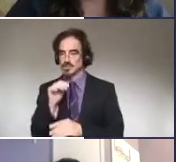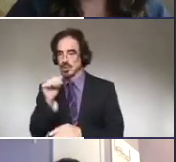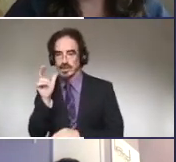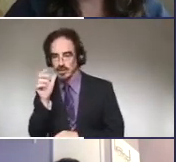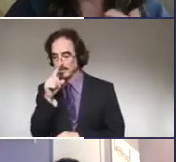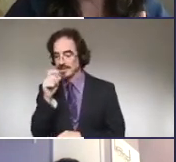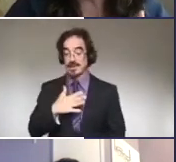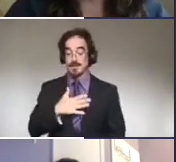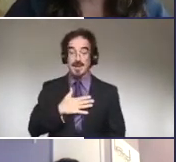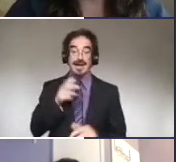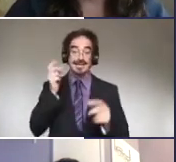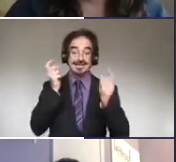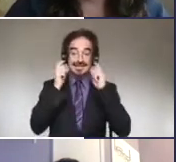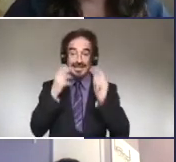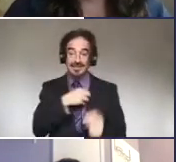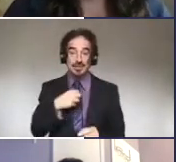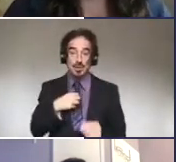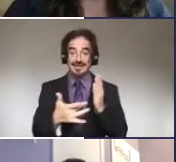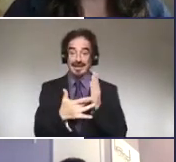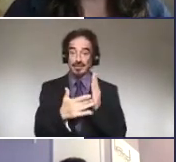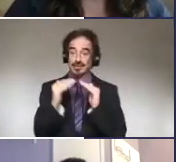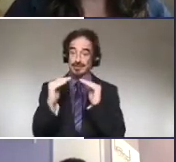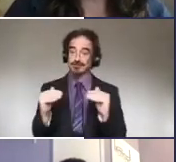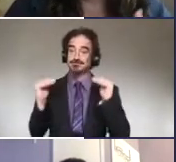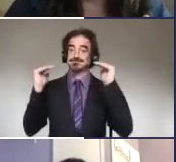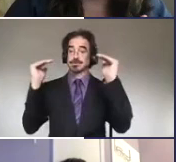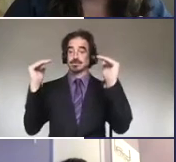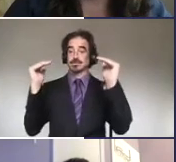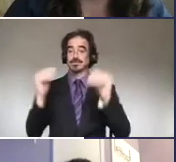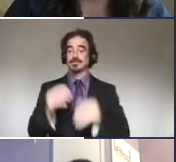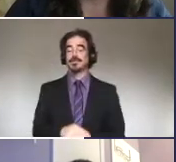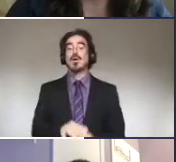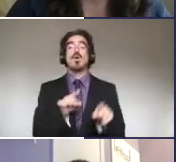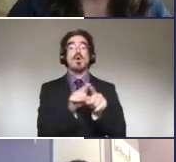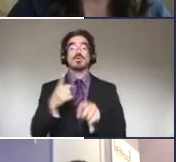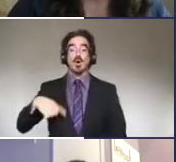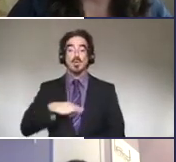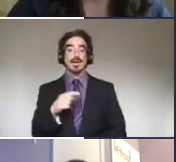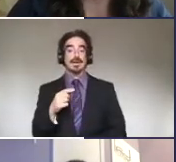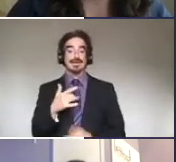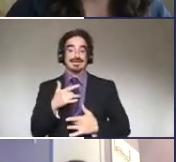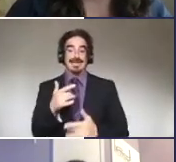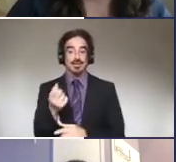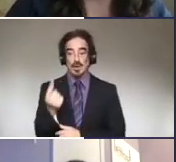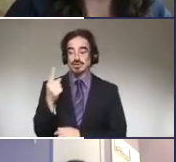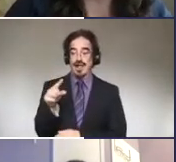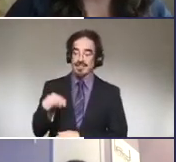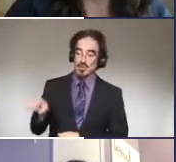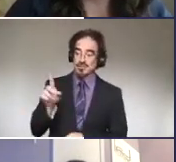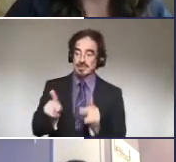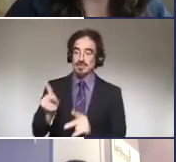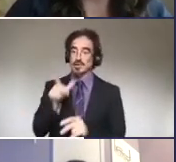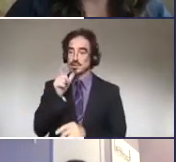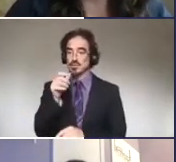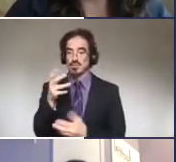technology is, um, very good. Um, we also tend to understand those that also face discrimination in the veterinary